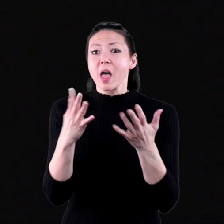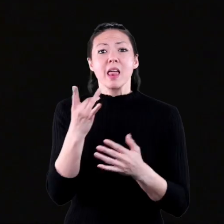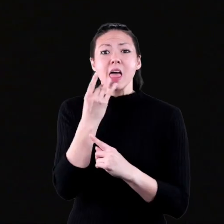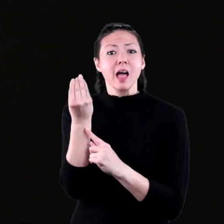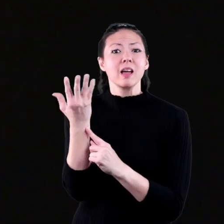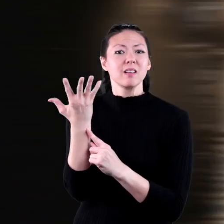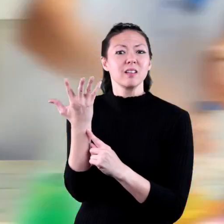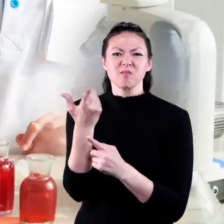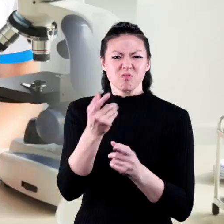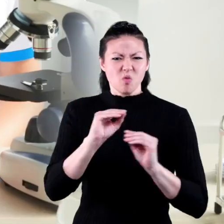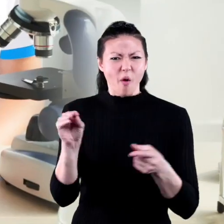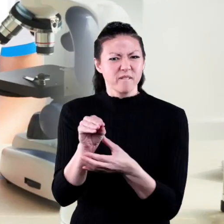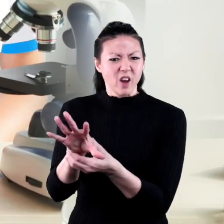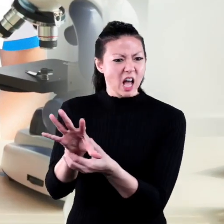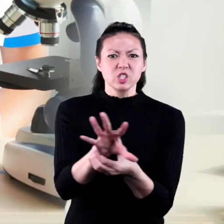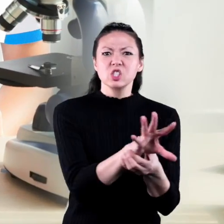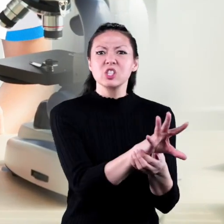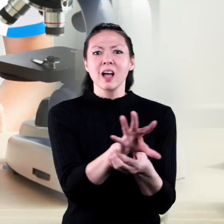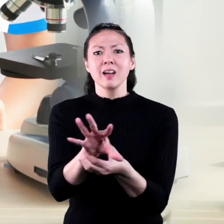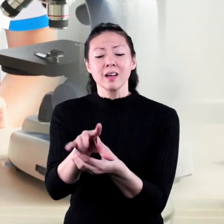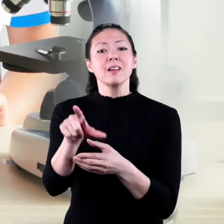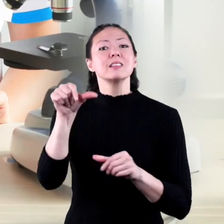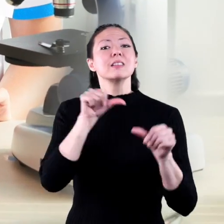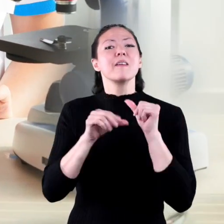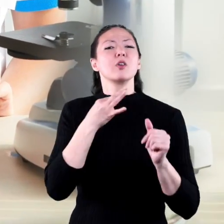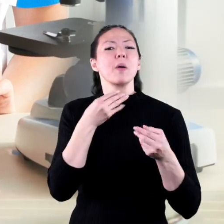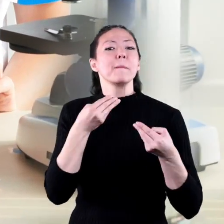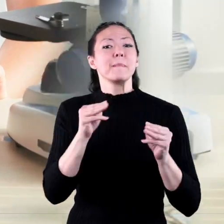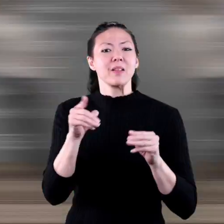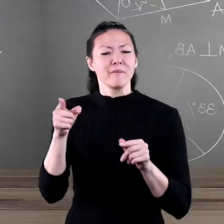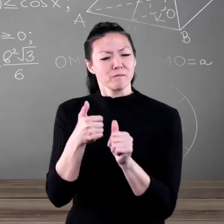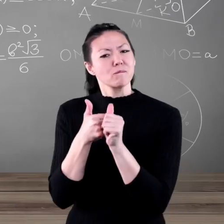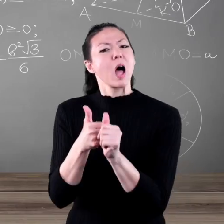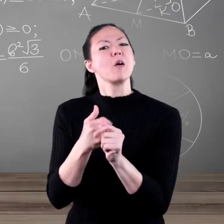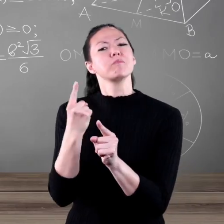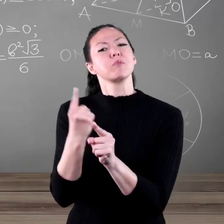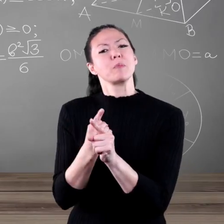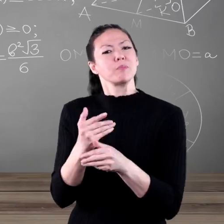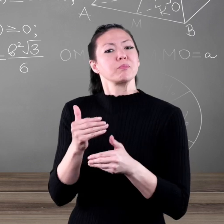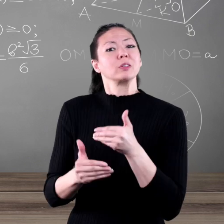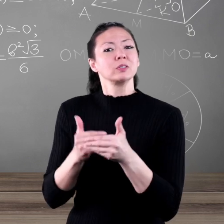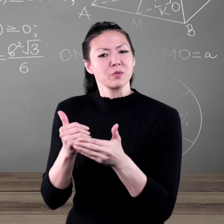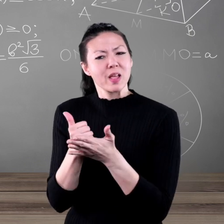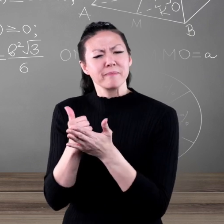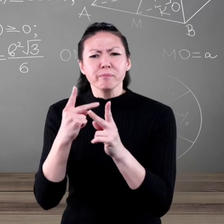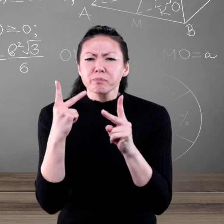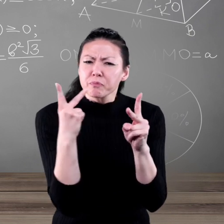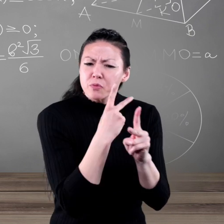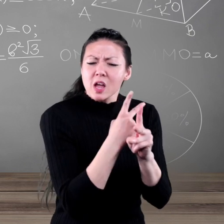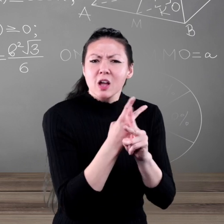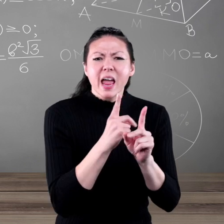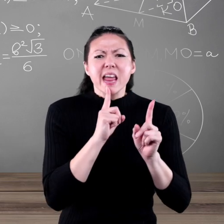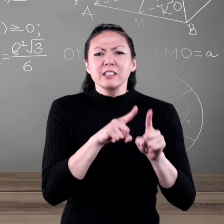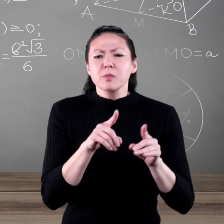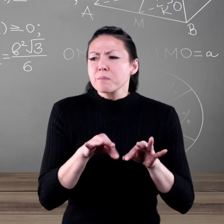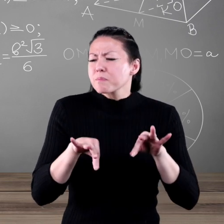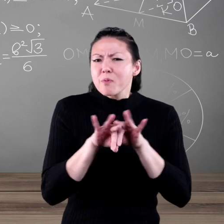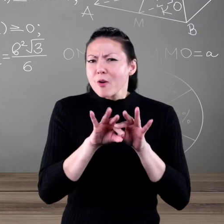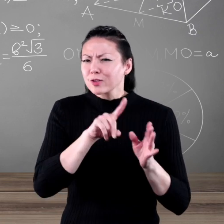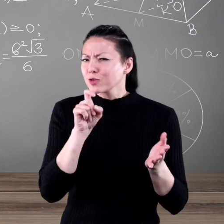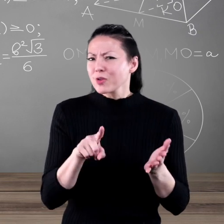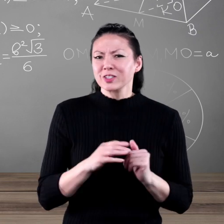you don't have a flashlight. The Scientific Method, when followed properly, can help you figure out the answers to some important questions.